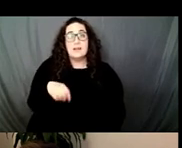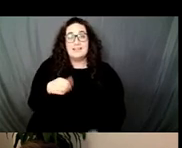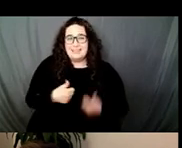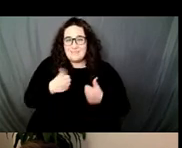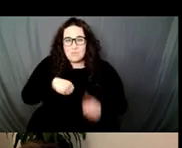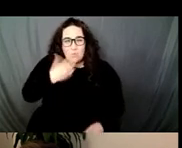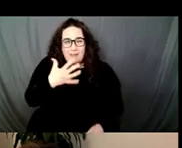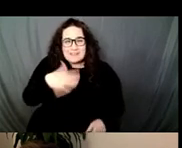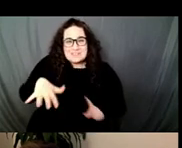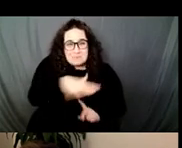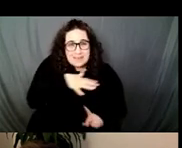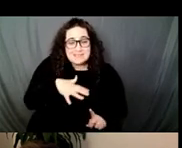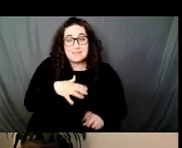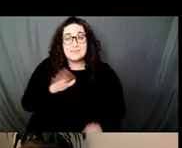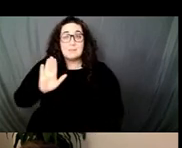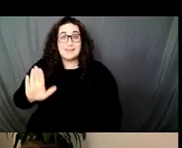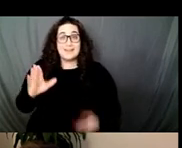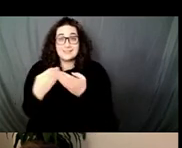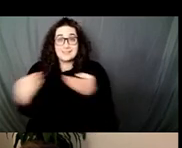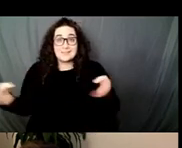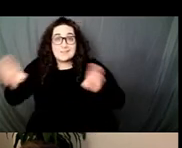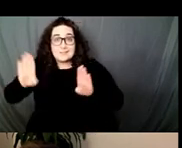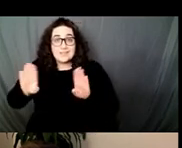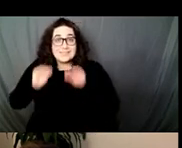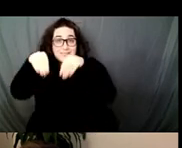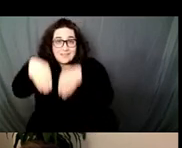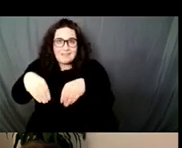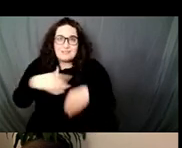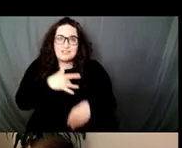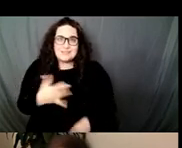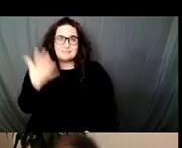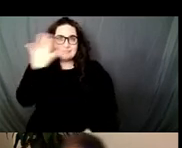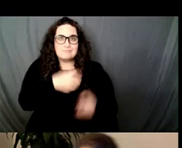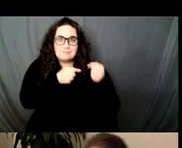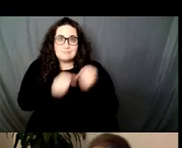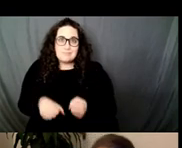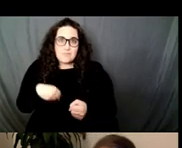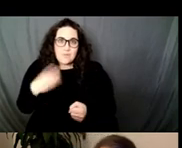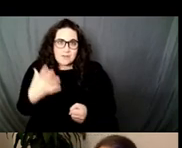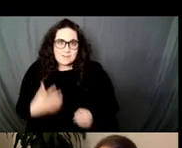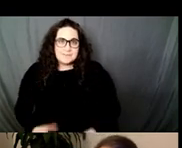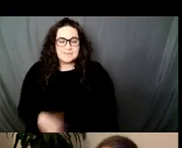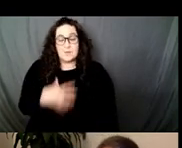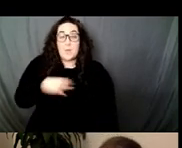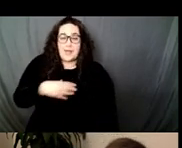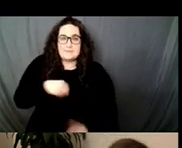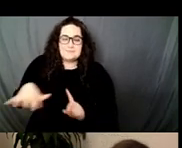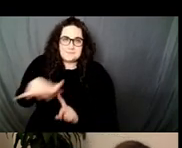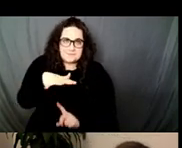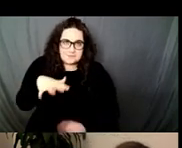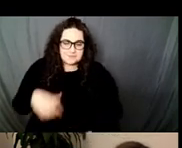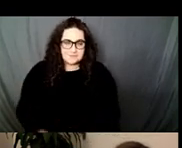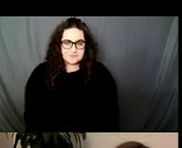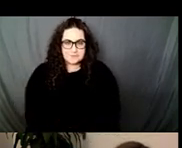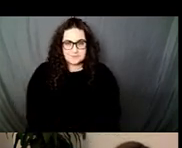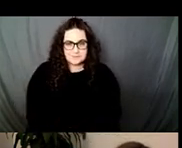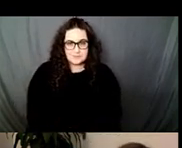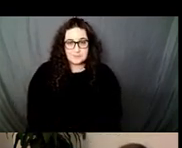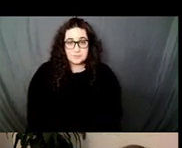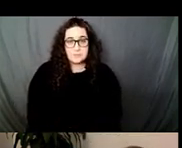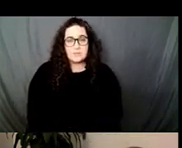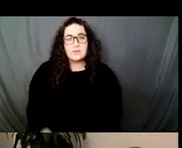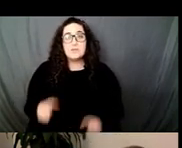to none of these interlocutors, critics, and scholars had a history of engaging with and were thus not attuned to sensing the